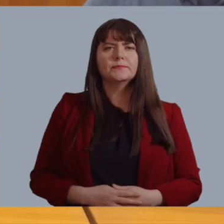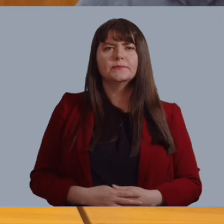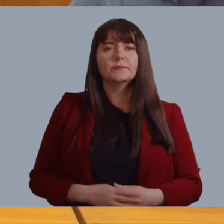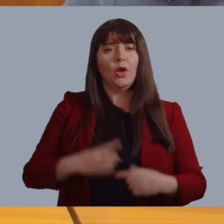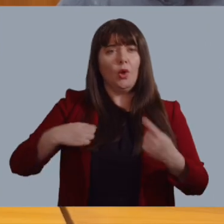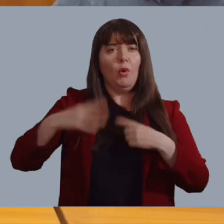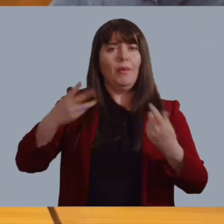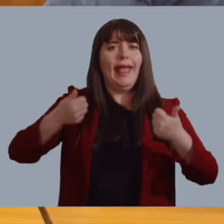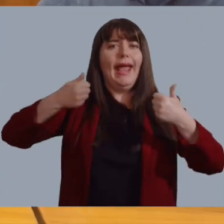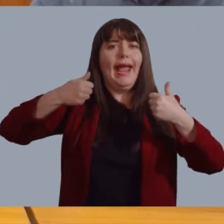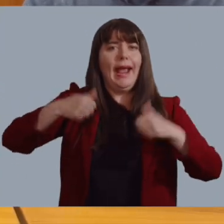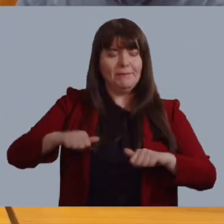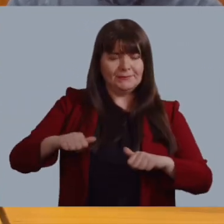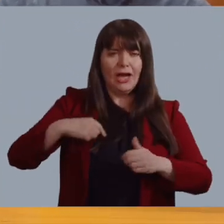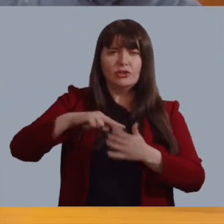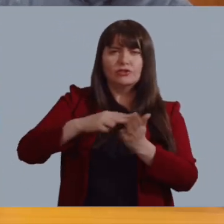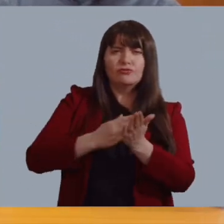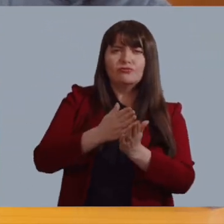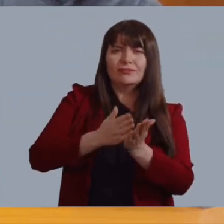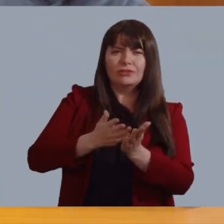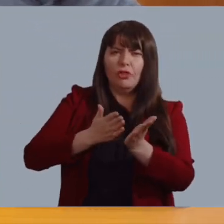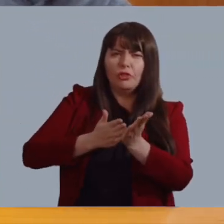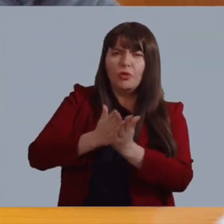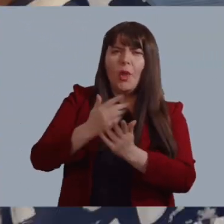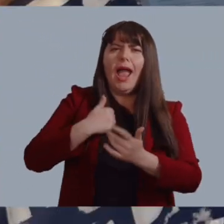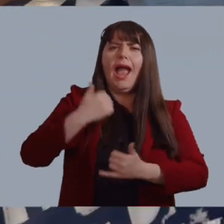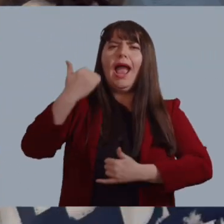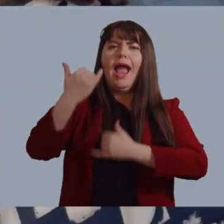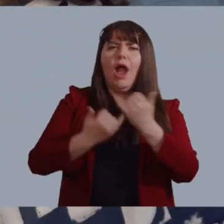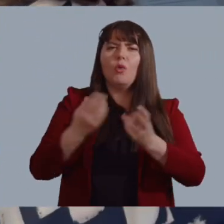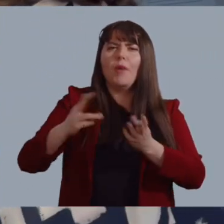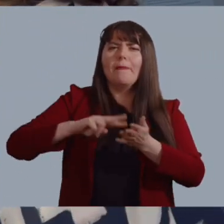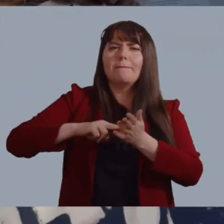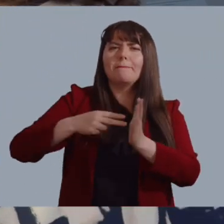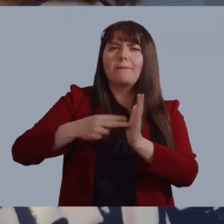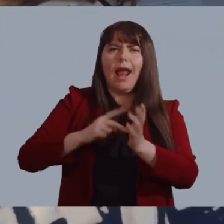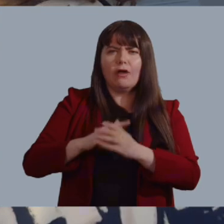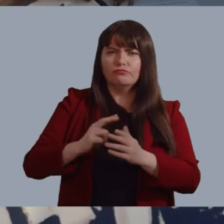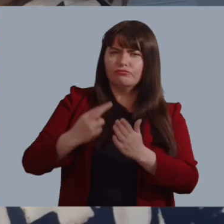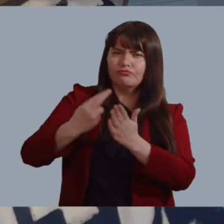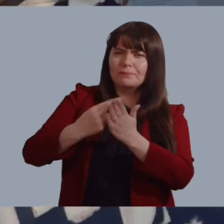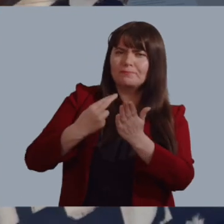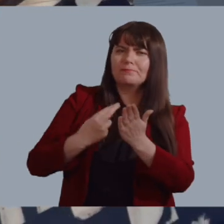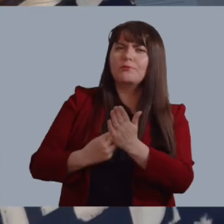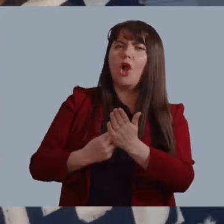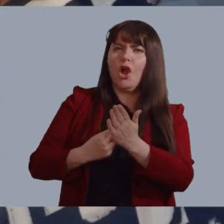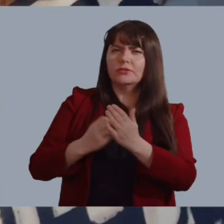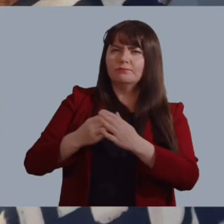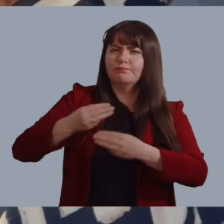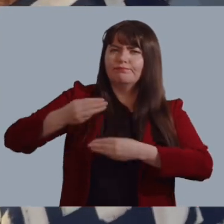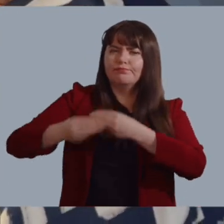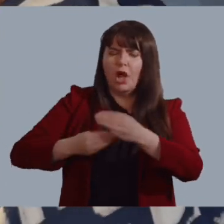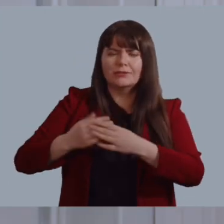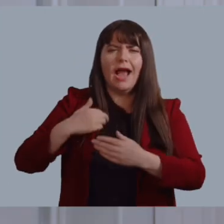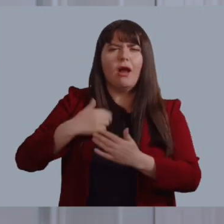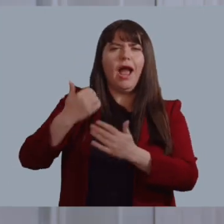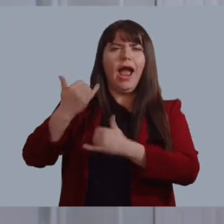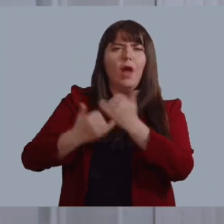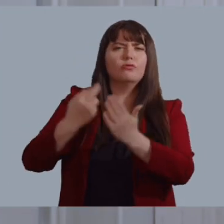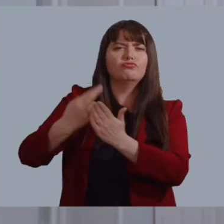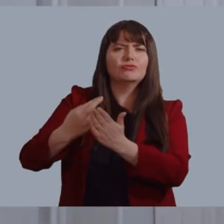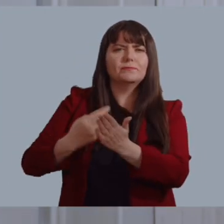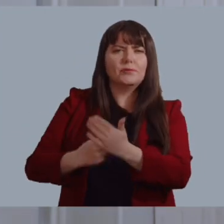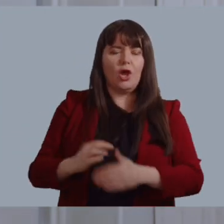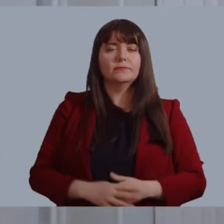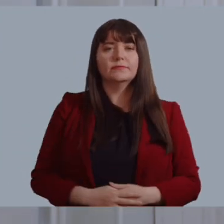We will implement this strategy through our annual work plans and report on progress in our annual report. You